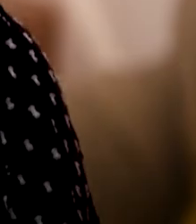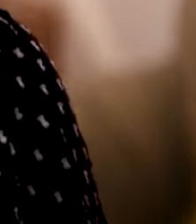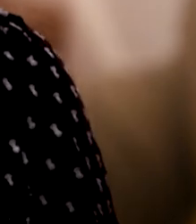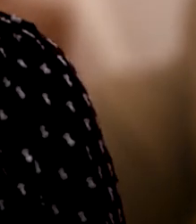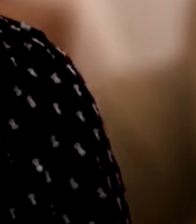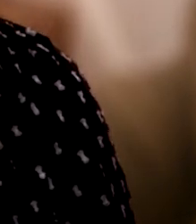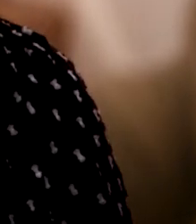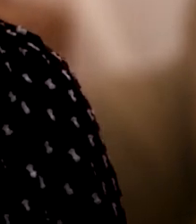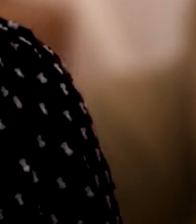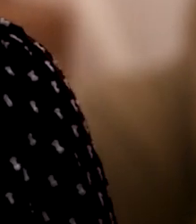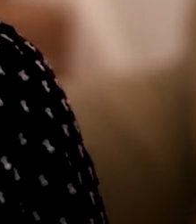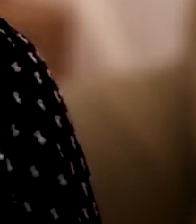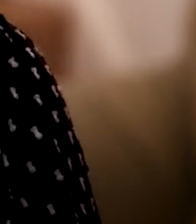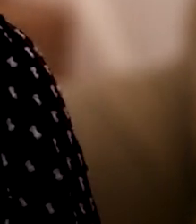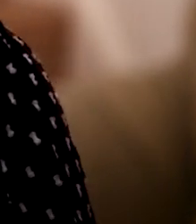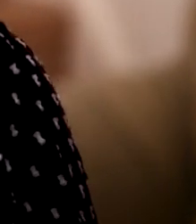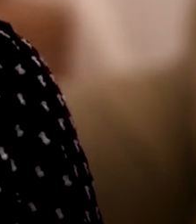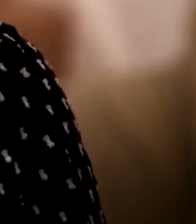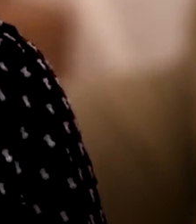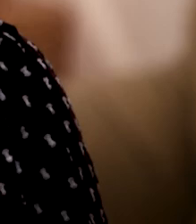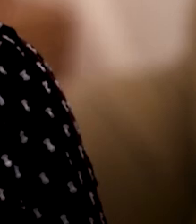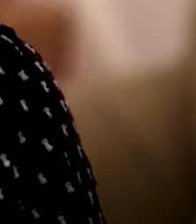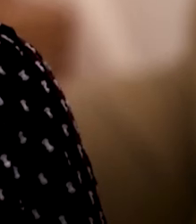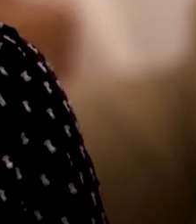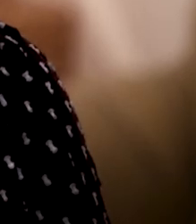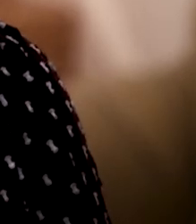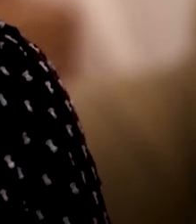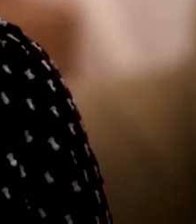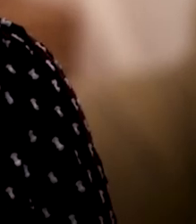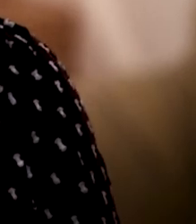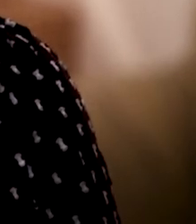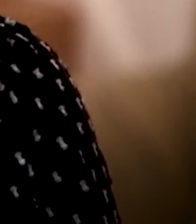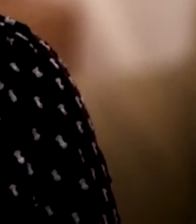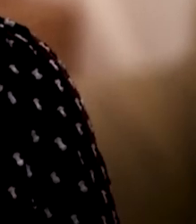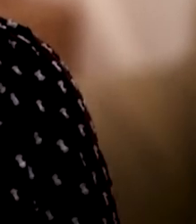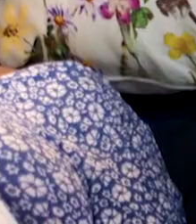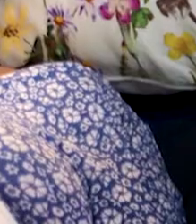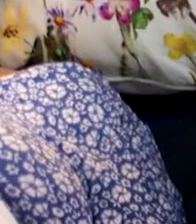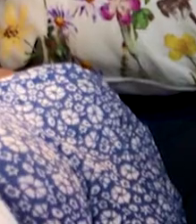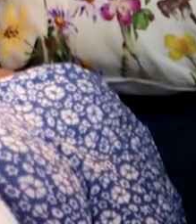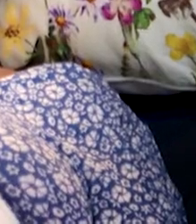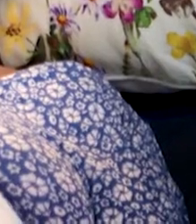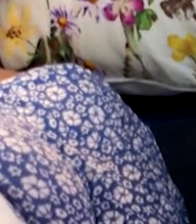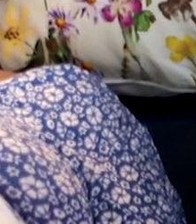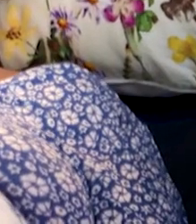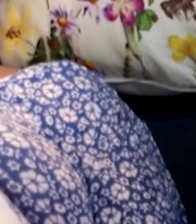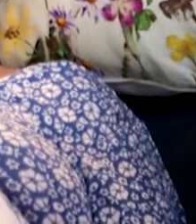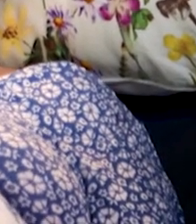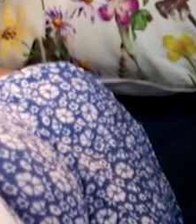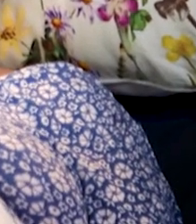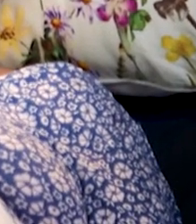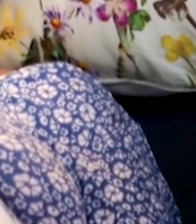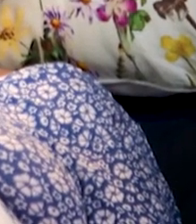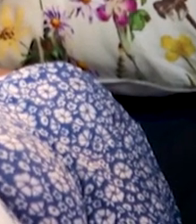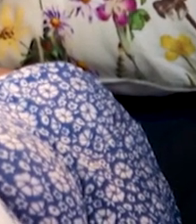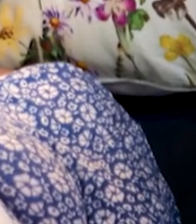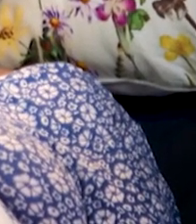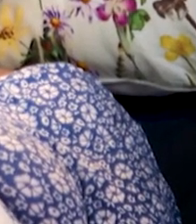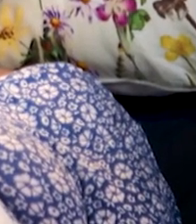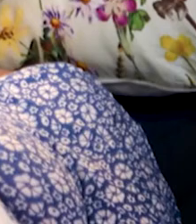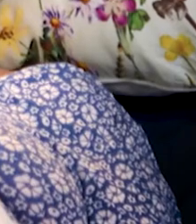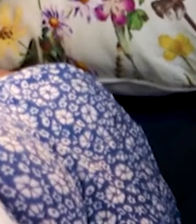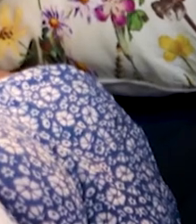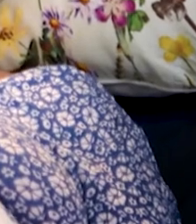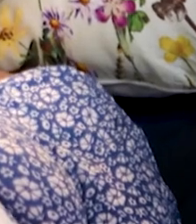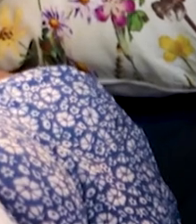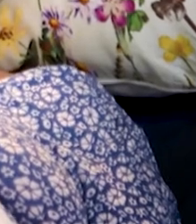I've been working independently through Mabel for three years. And I have many clients. They're all different and